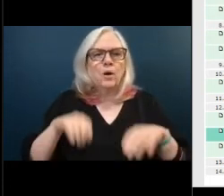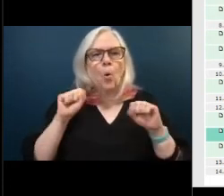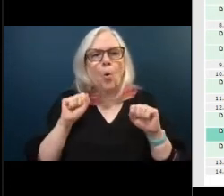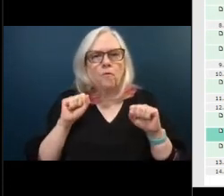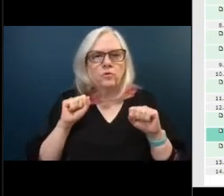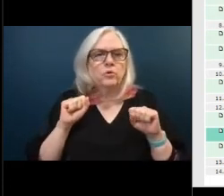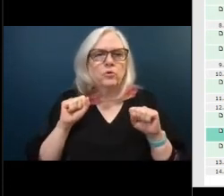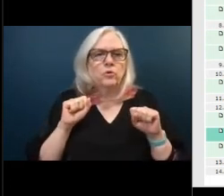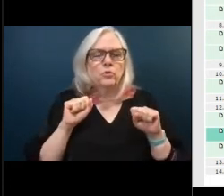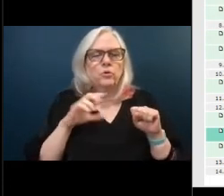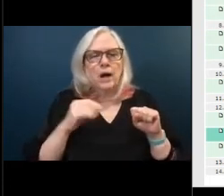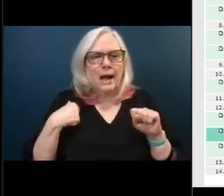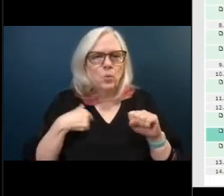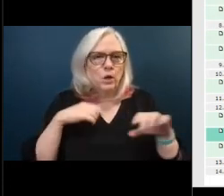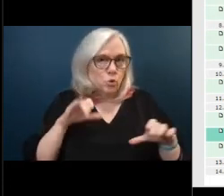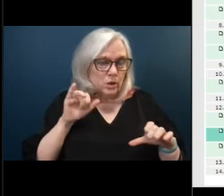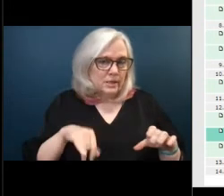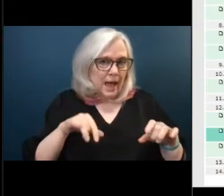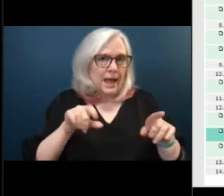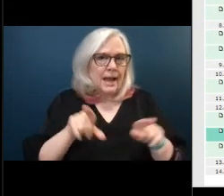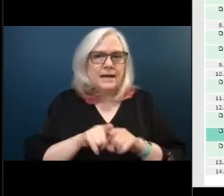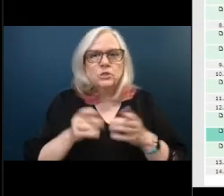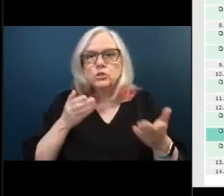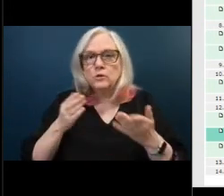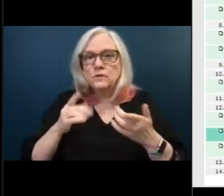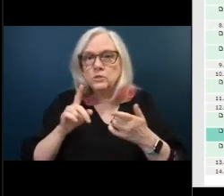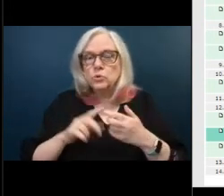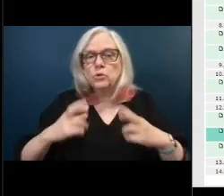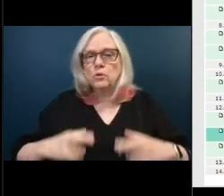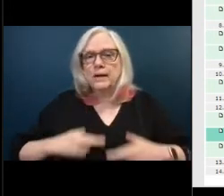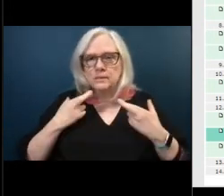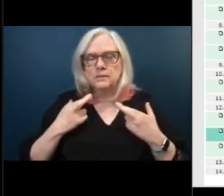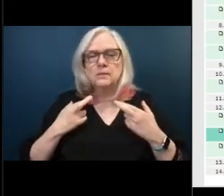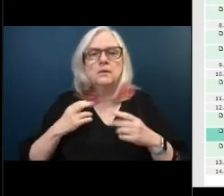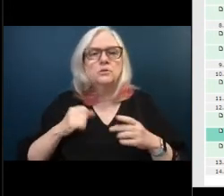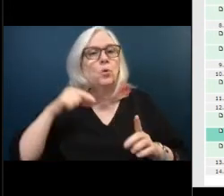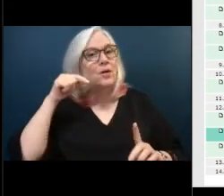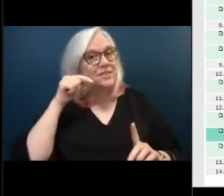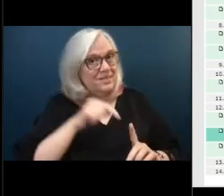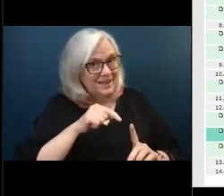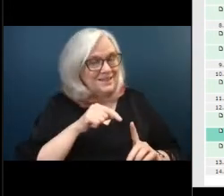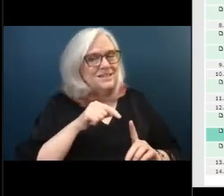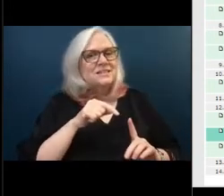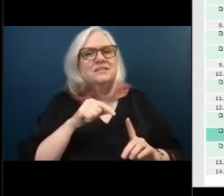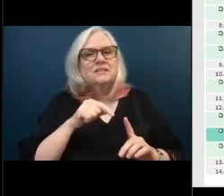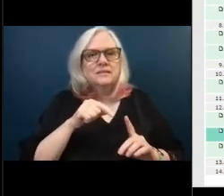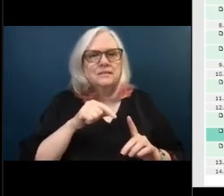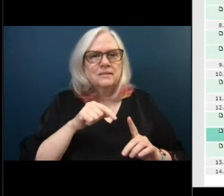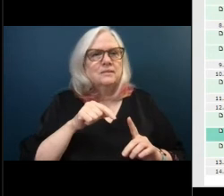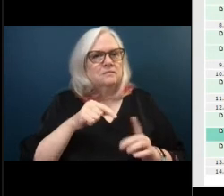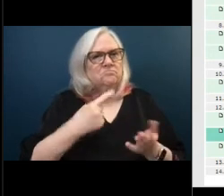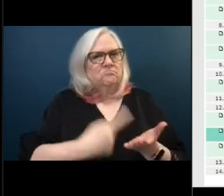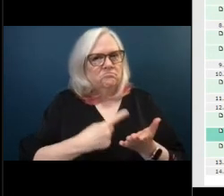so you know this discussion is about funding the the maintenance the cleaning up of these finger